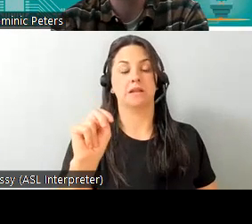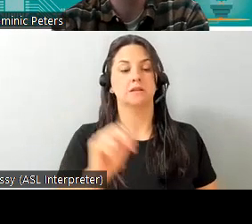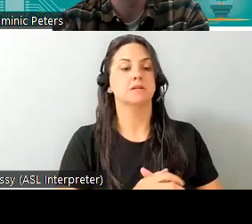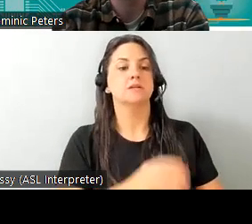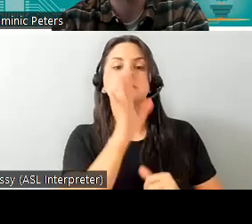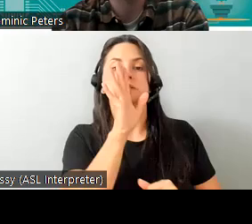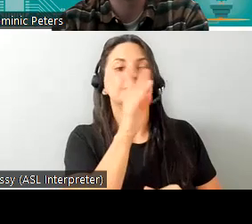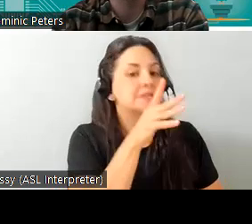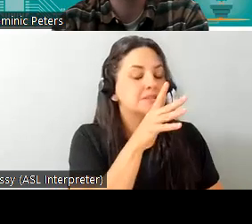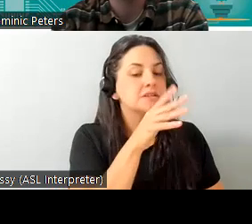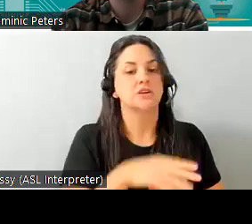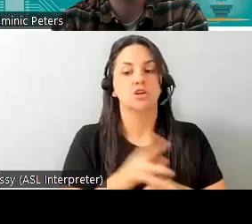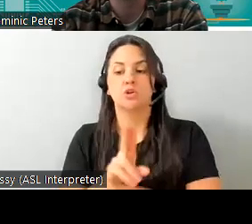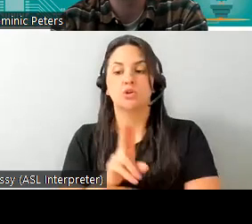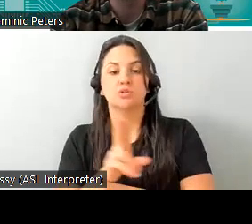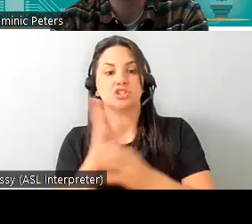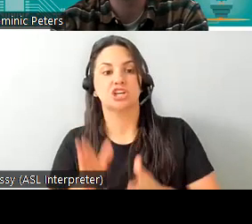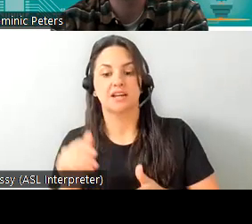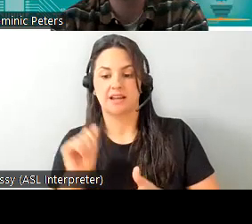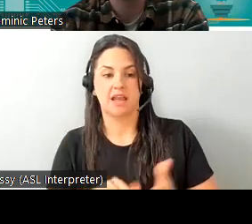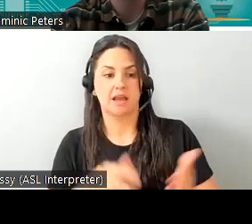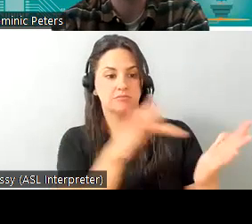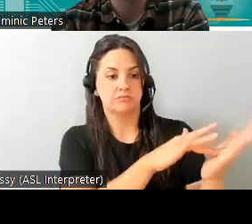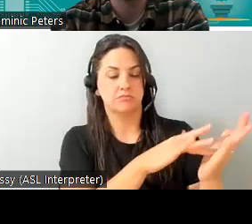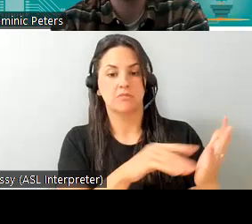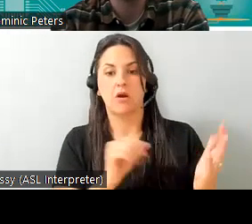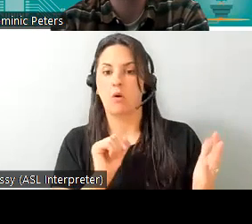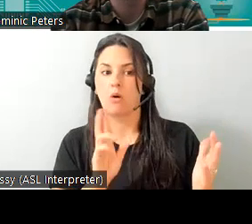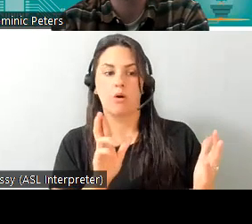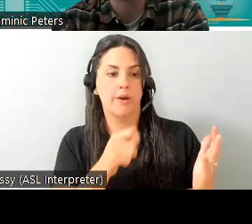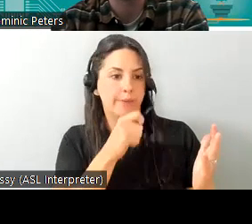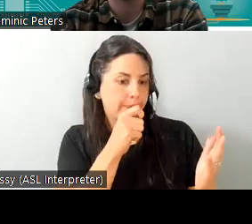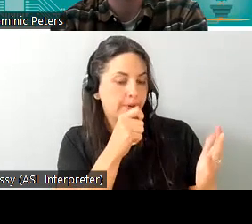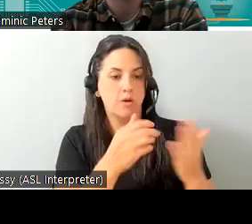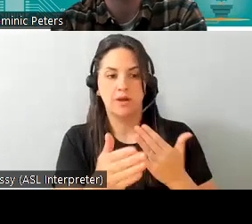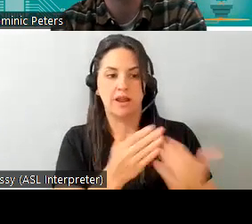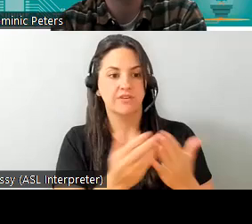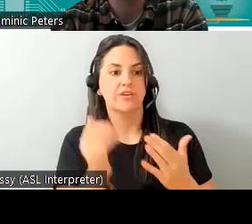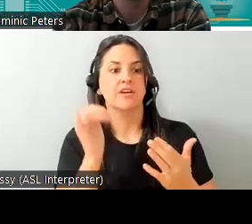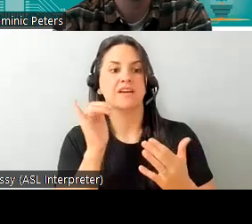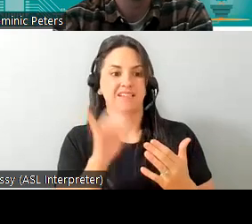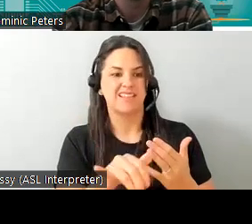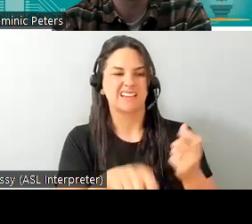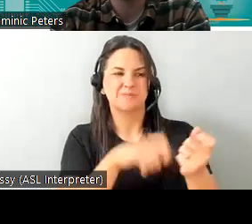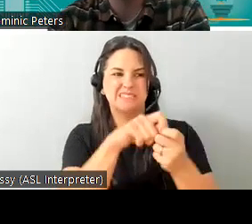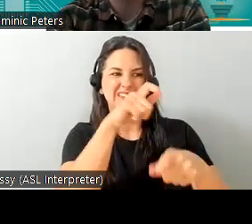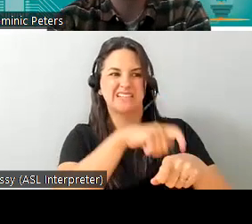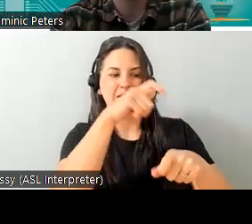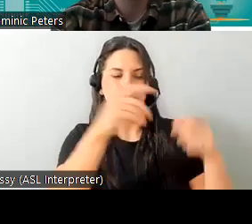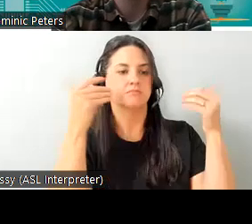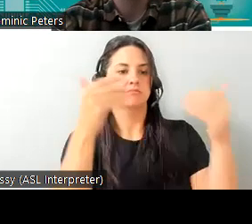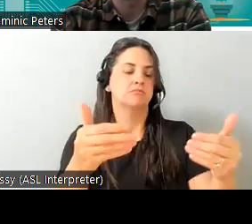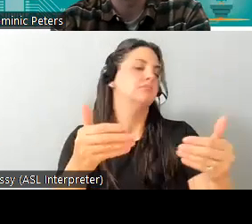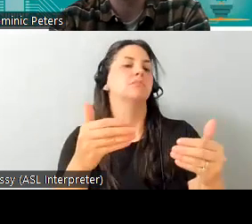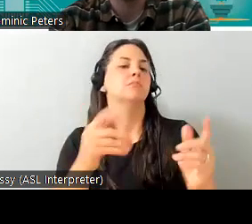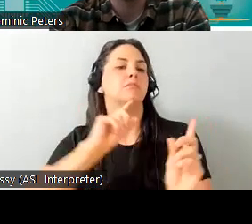opportunity to press a button or another simple input device at the right time and it will perform that action of course as i